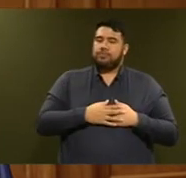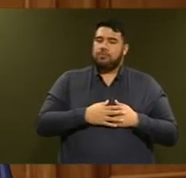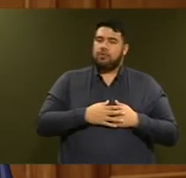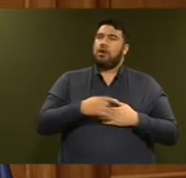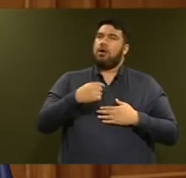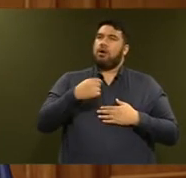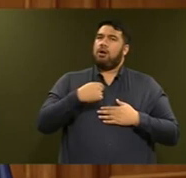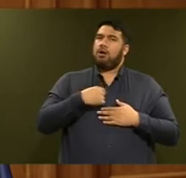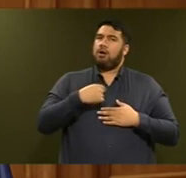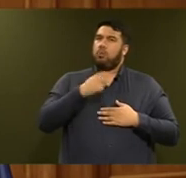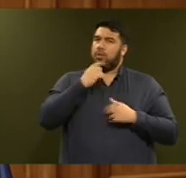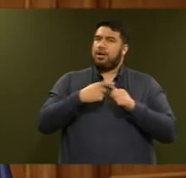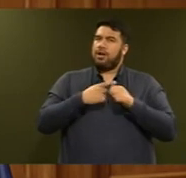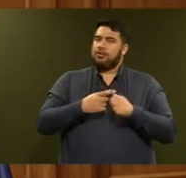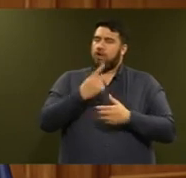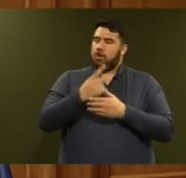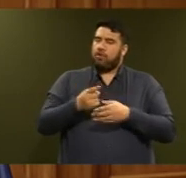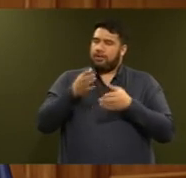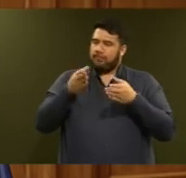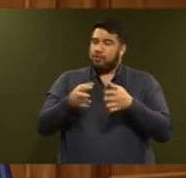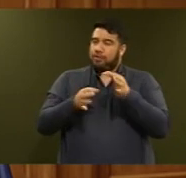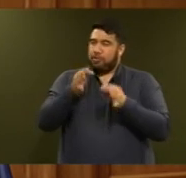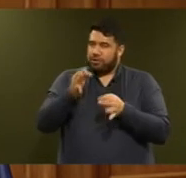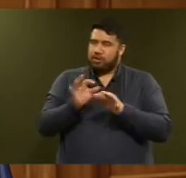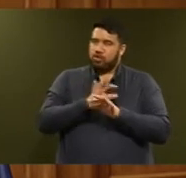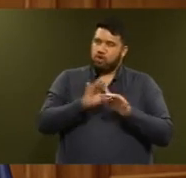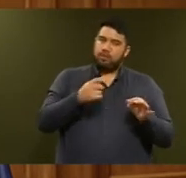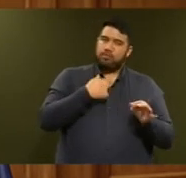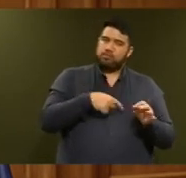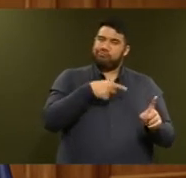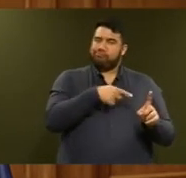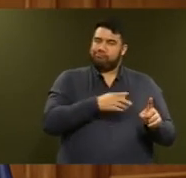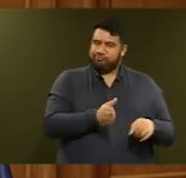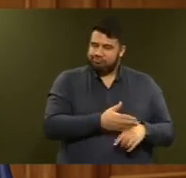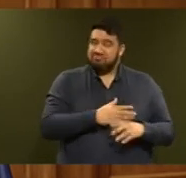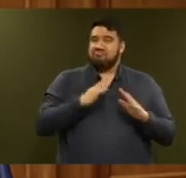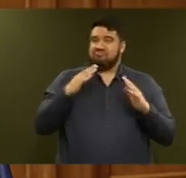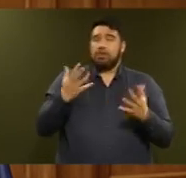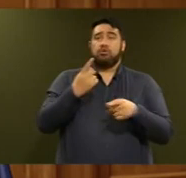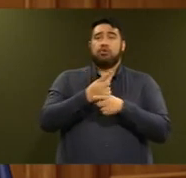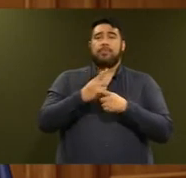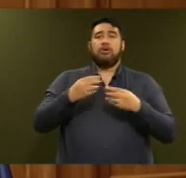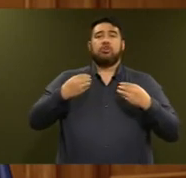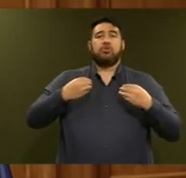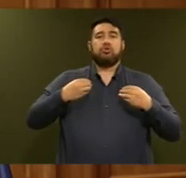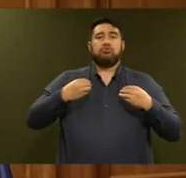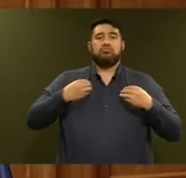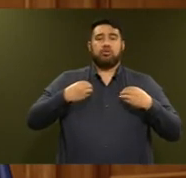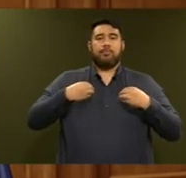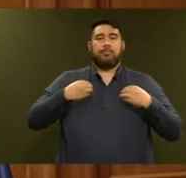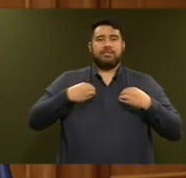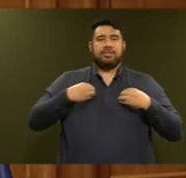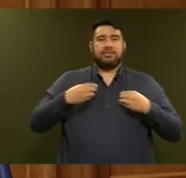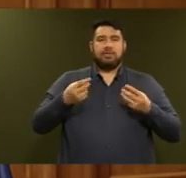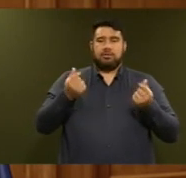vein, I would remind the House that commercial transactions, if I start there, it is not appropriate to